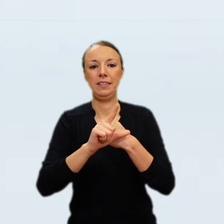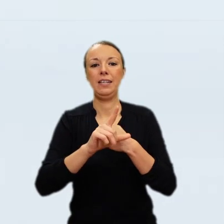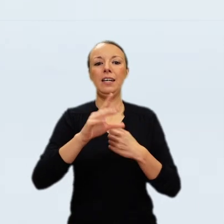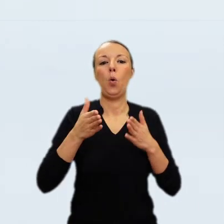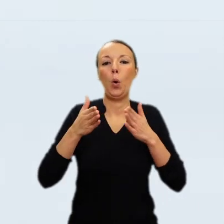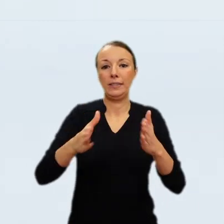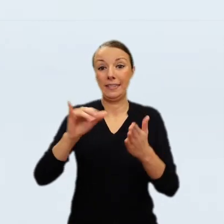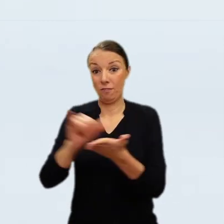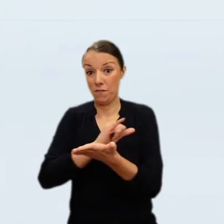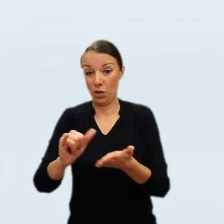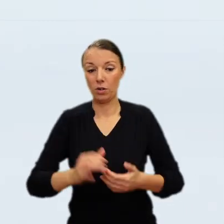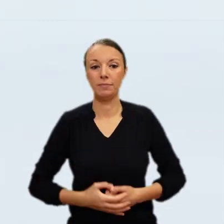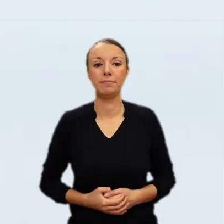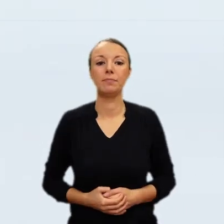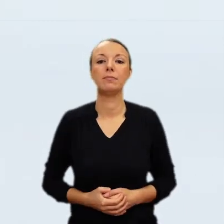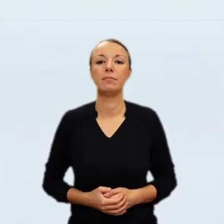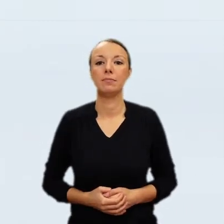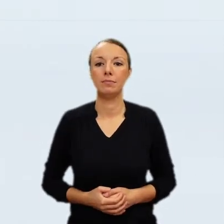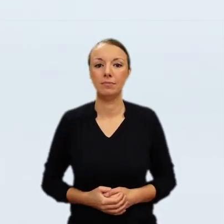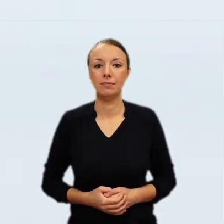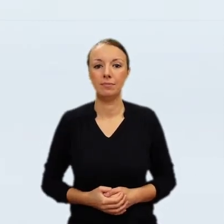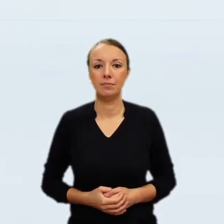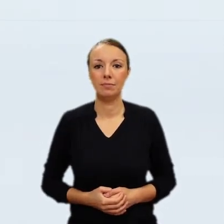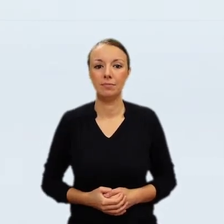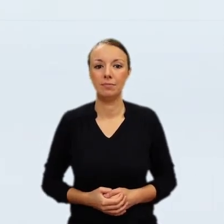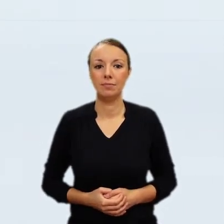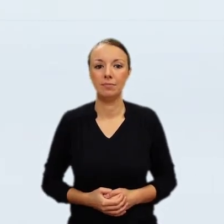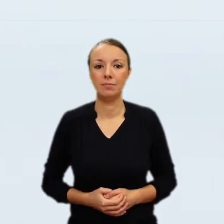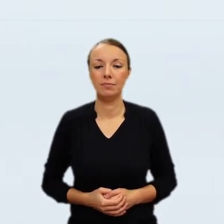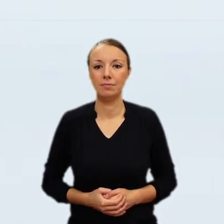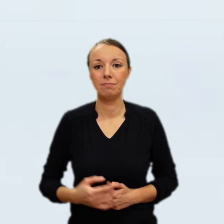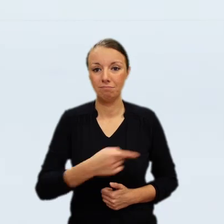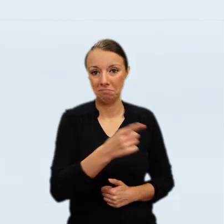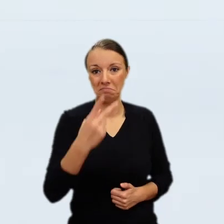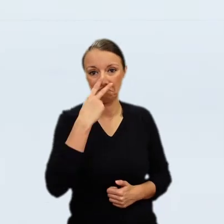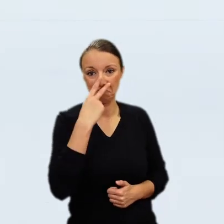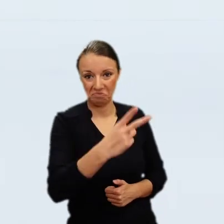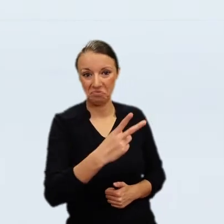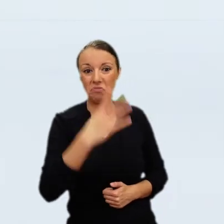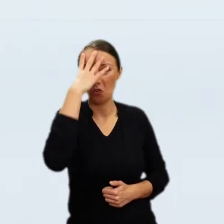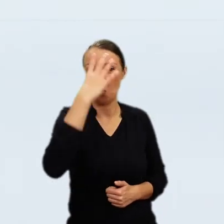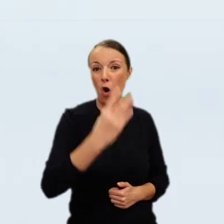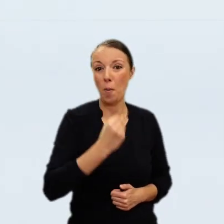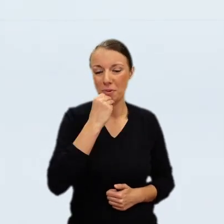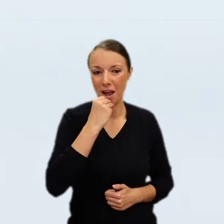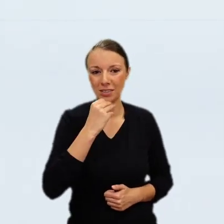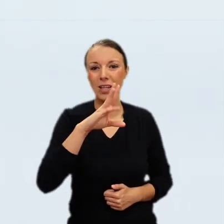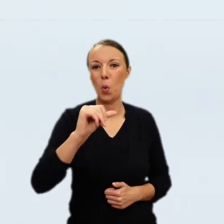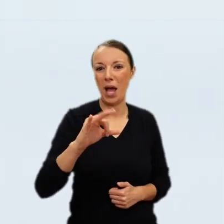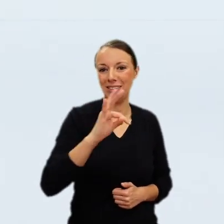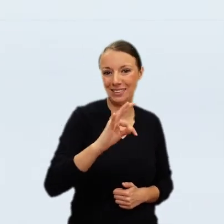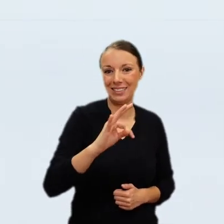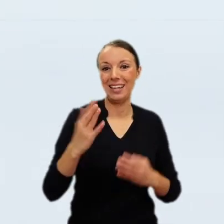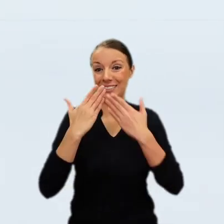$850 for the frame, and $25 in duty charges to get it to America. Zisław Tarnowski and his wife,